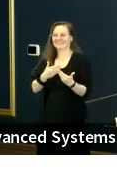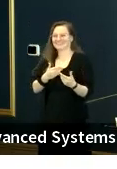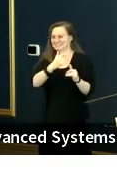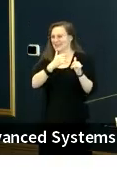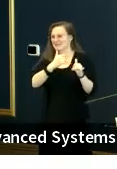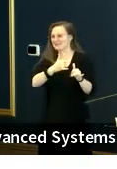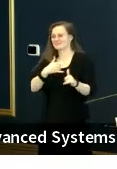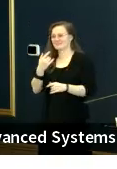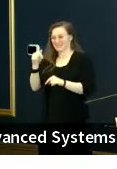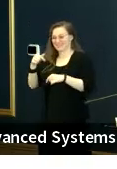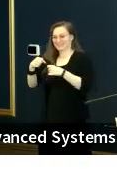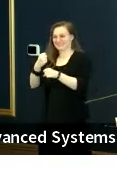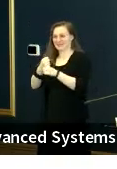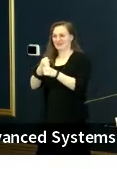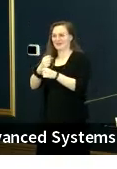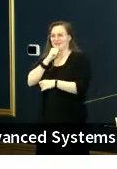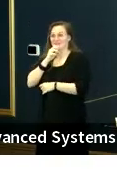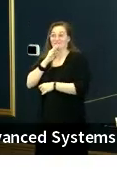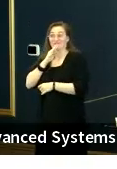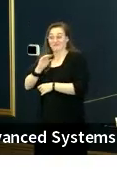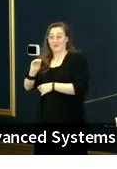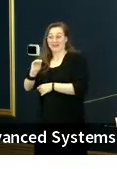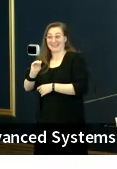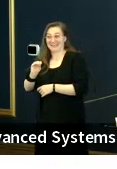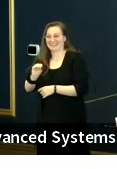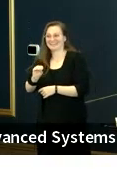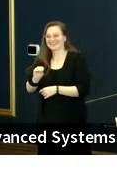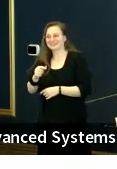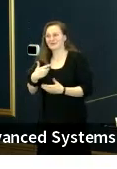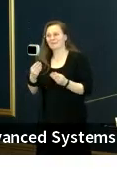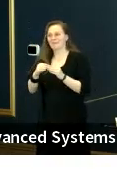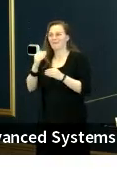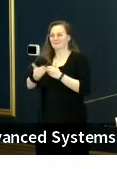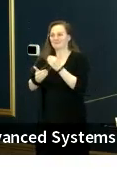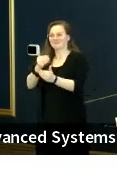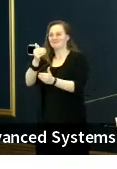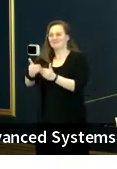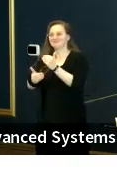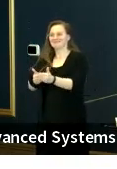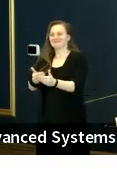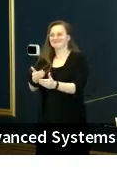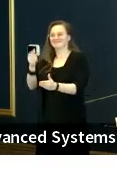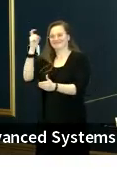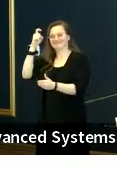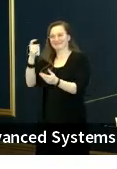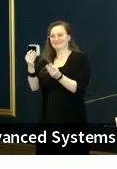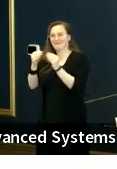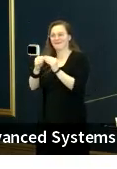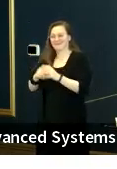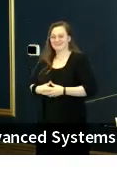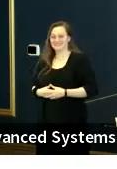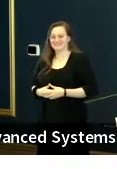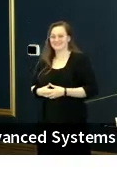40 this year. And so certainly getting a little bit older and seeing those. But it's always great to be invited by